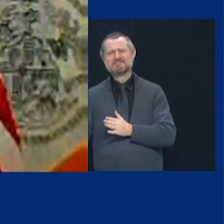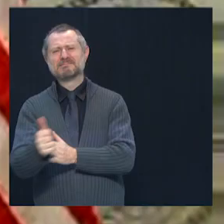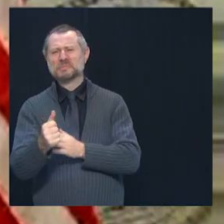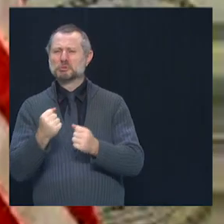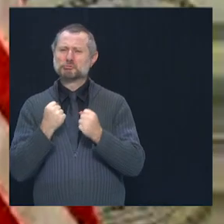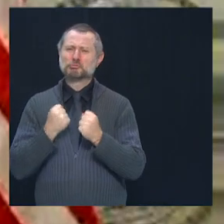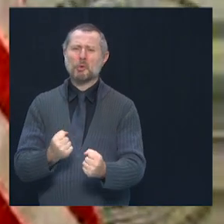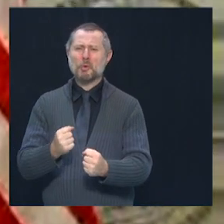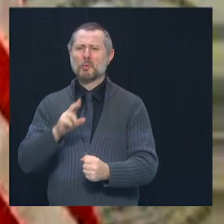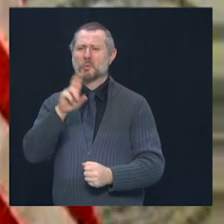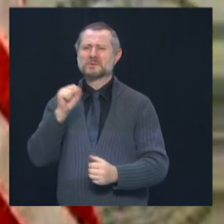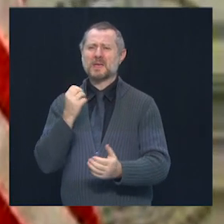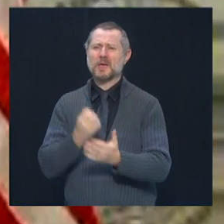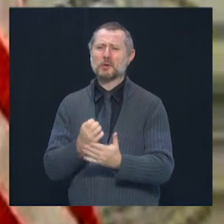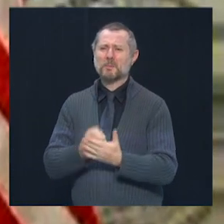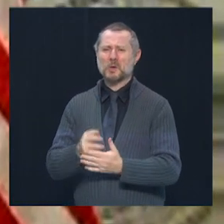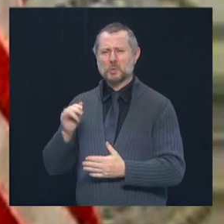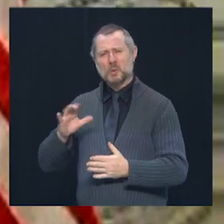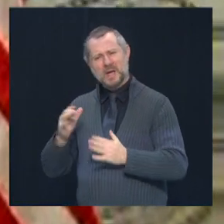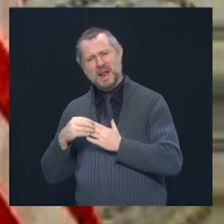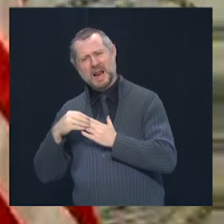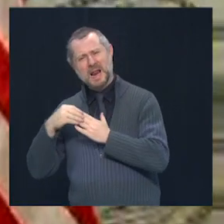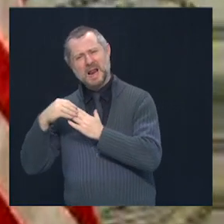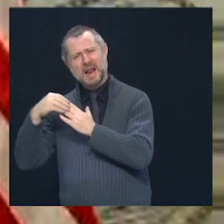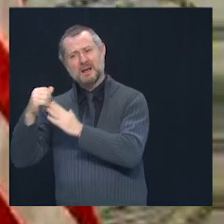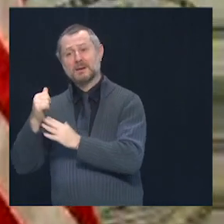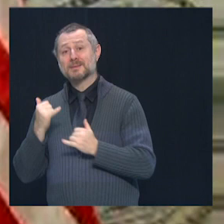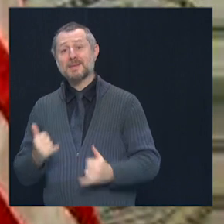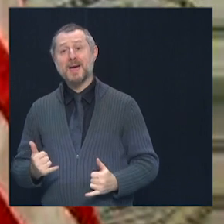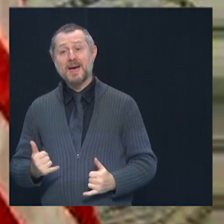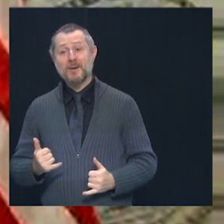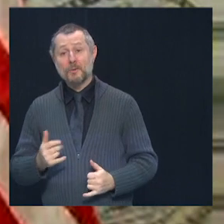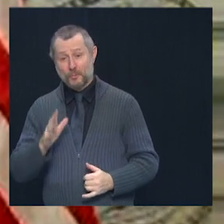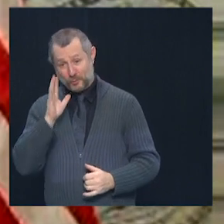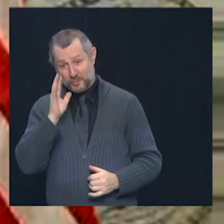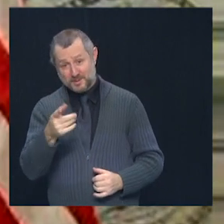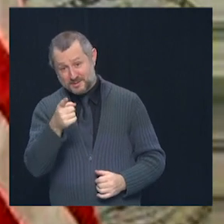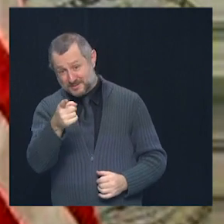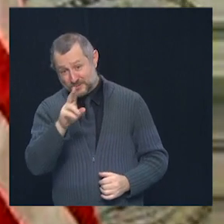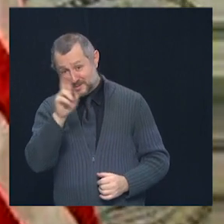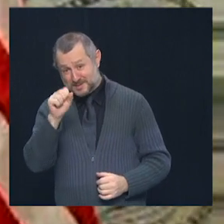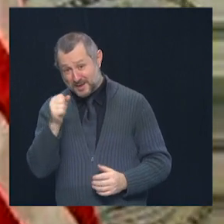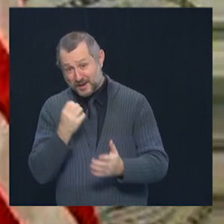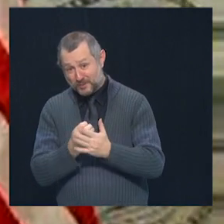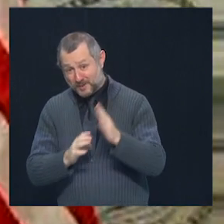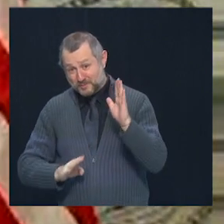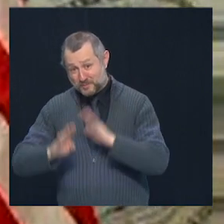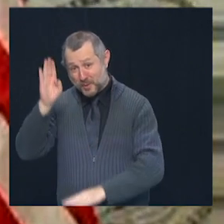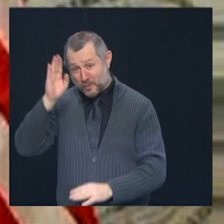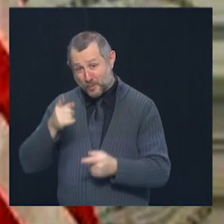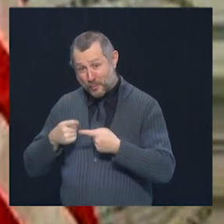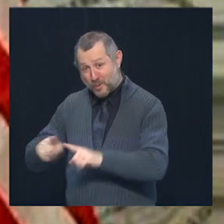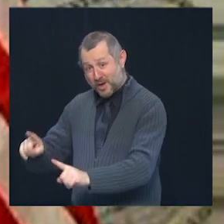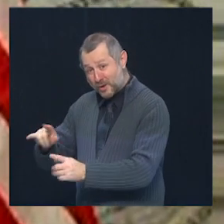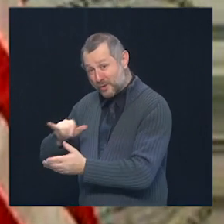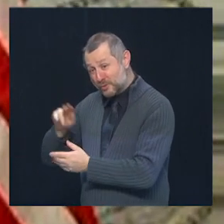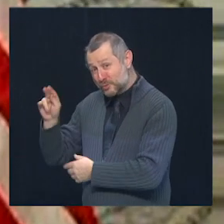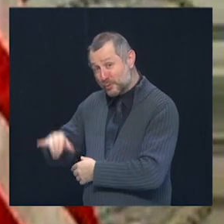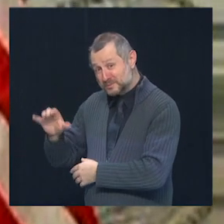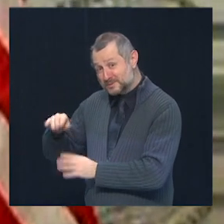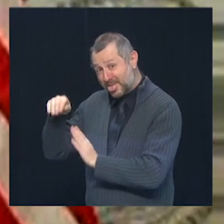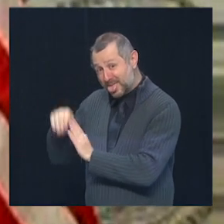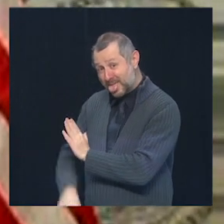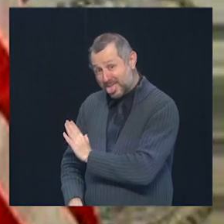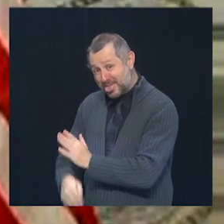we've been hit back on our heels do you really think the united states of america is going to come back without new york city and new york state returning to our full